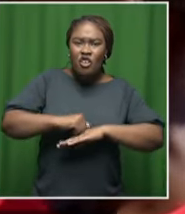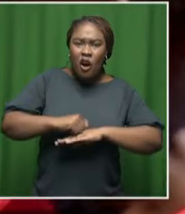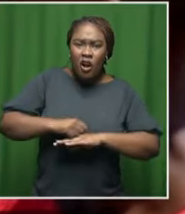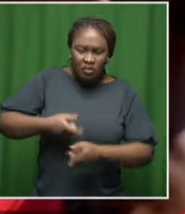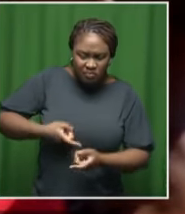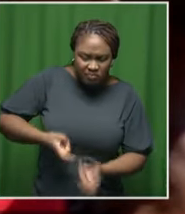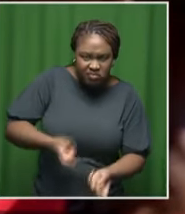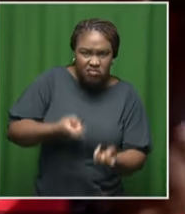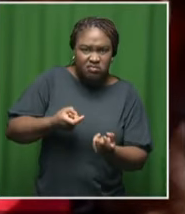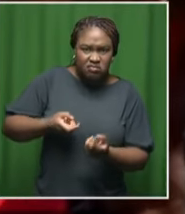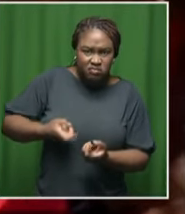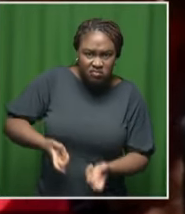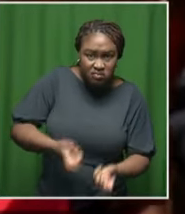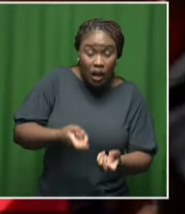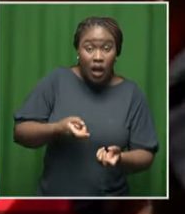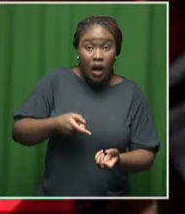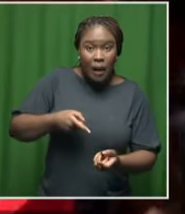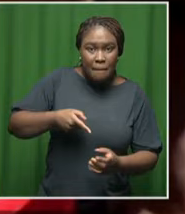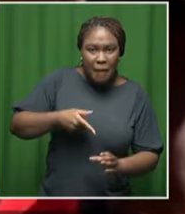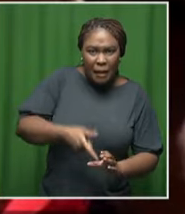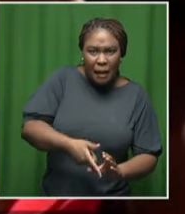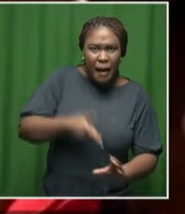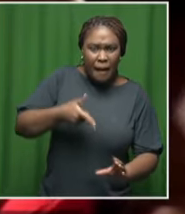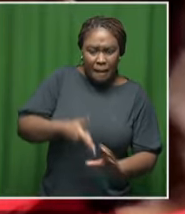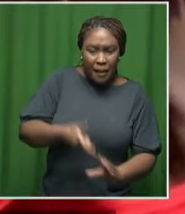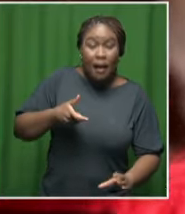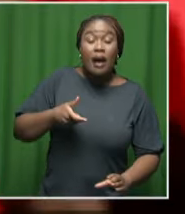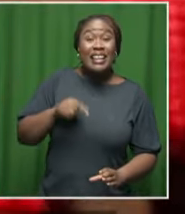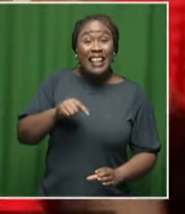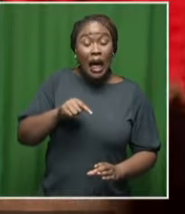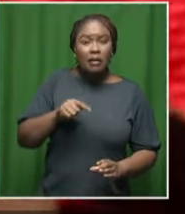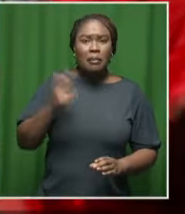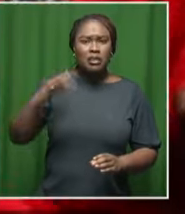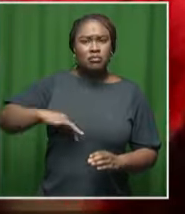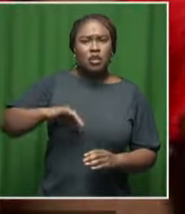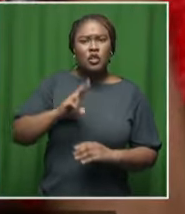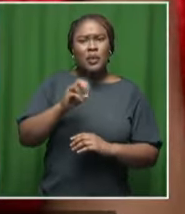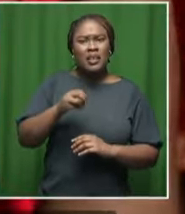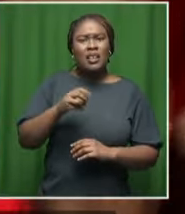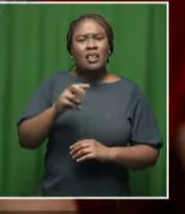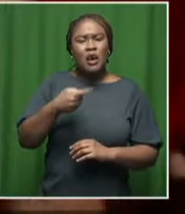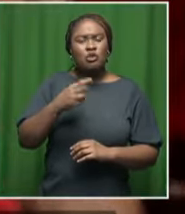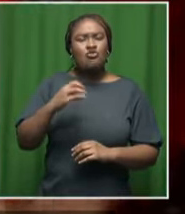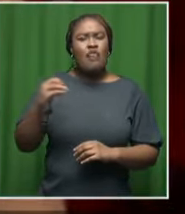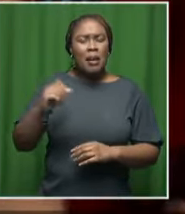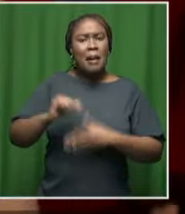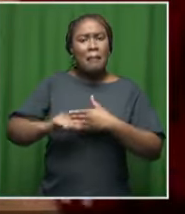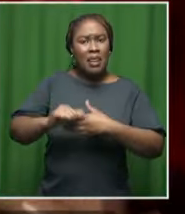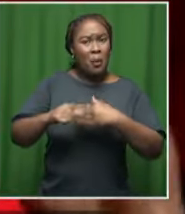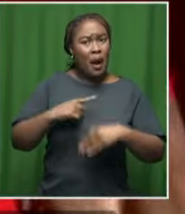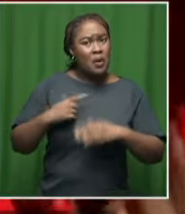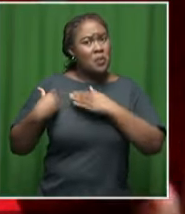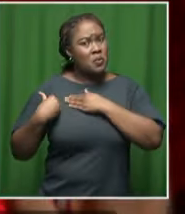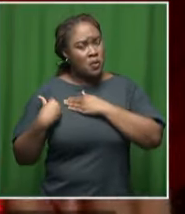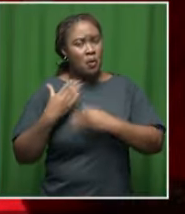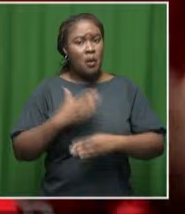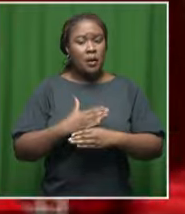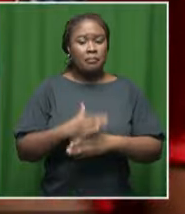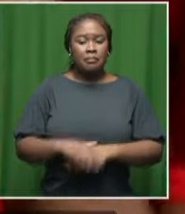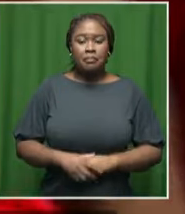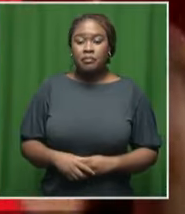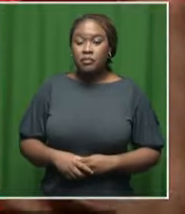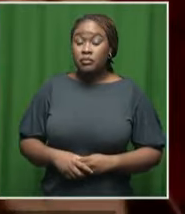We are going to vote. What is most important about his